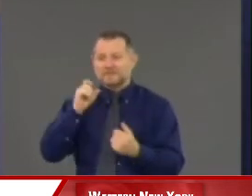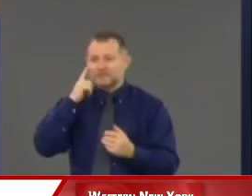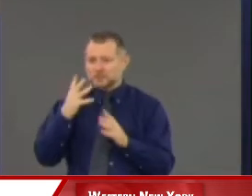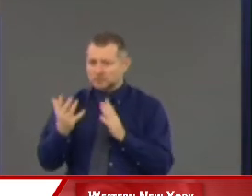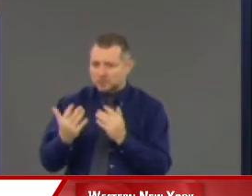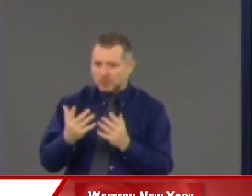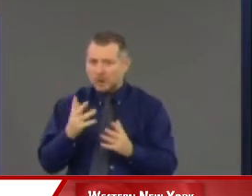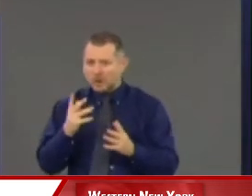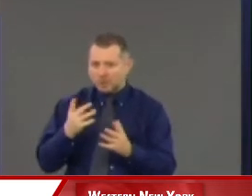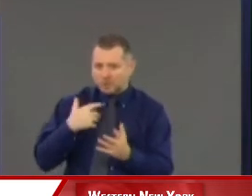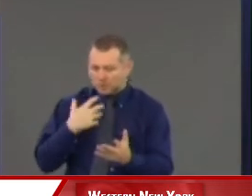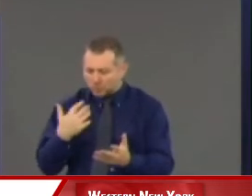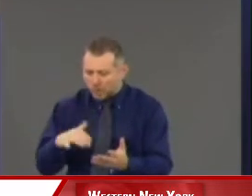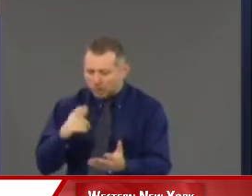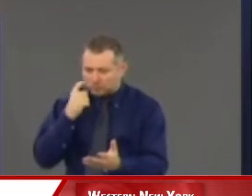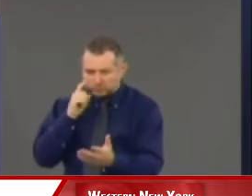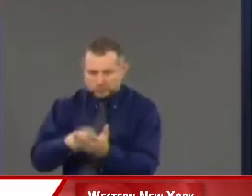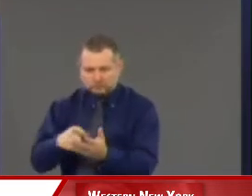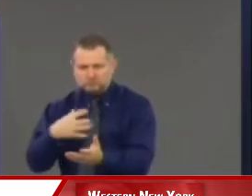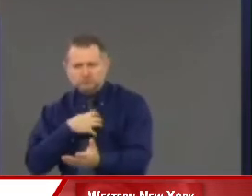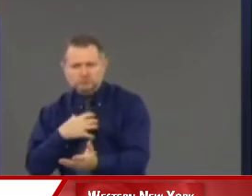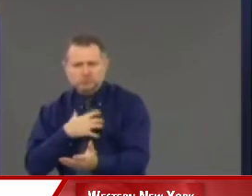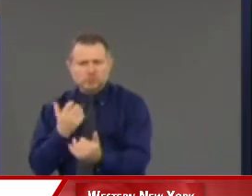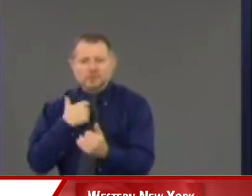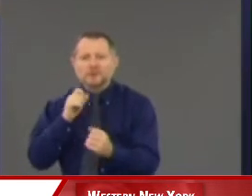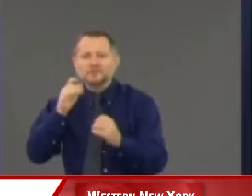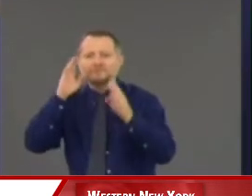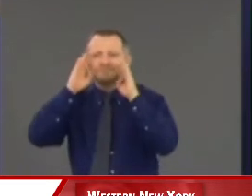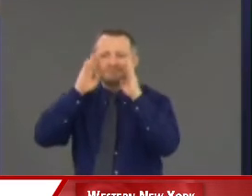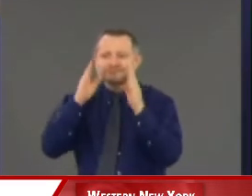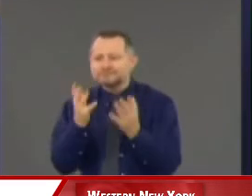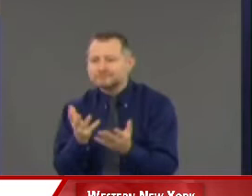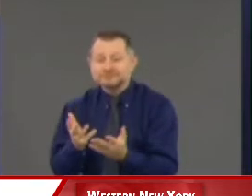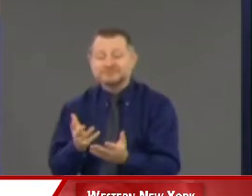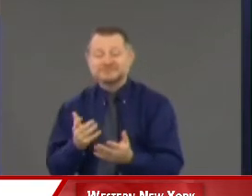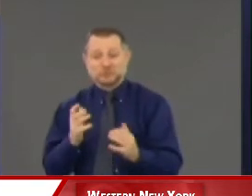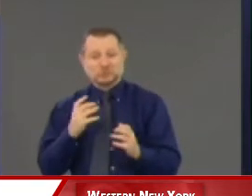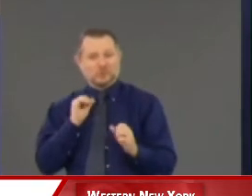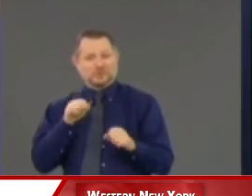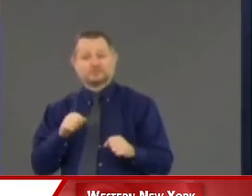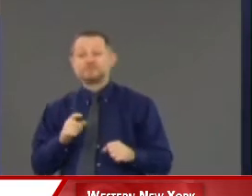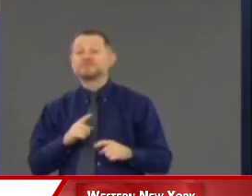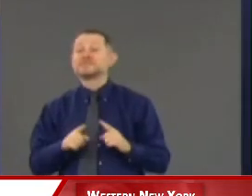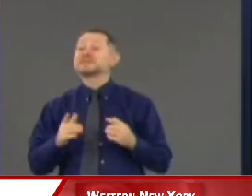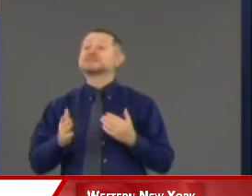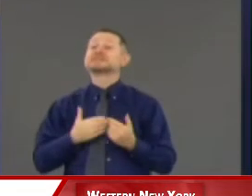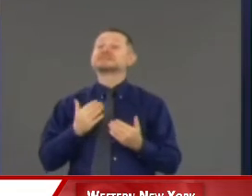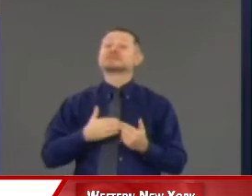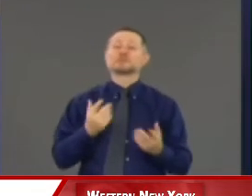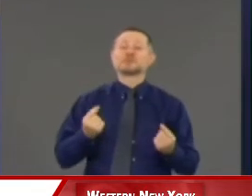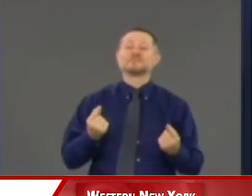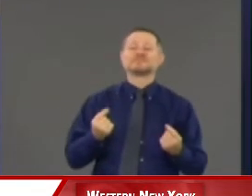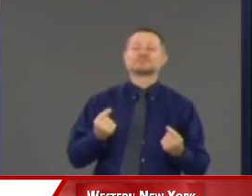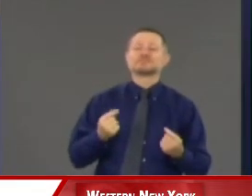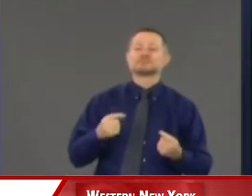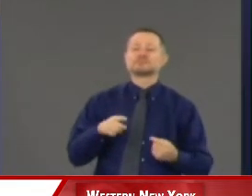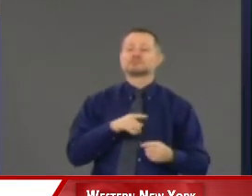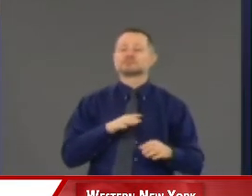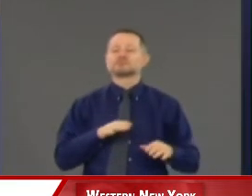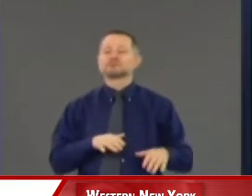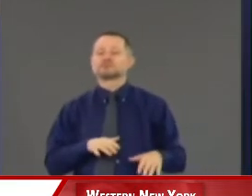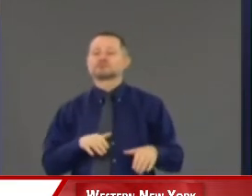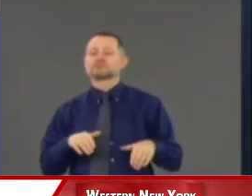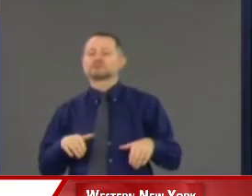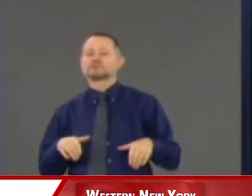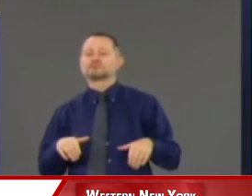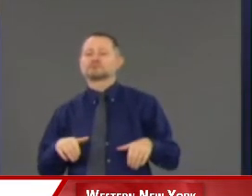Whoops. Because the easiest thing to do is always nothing. It's the easiest thing